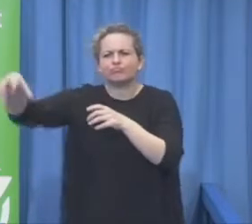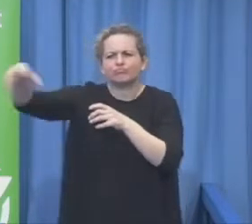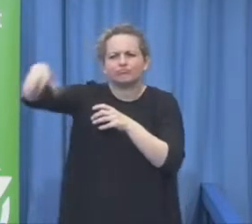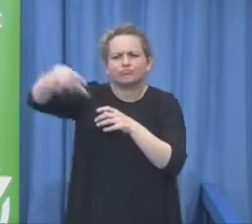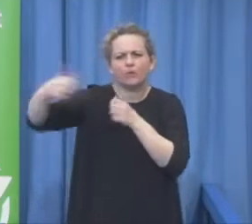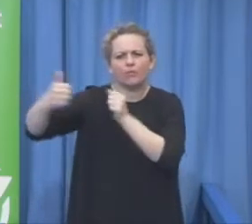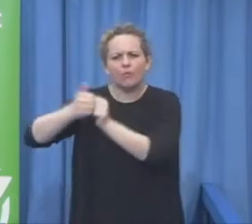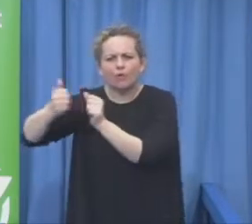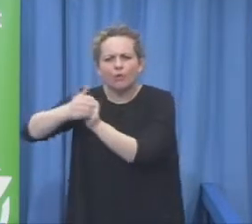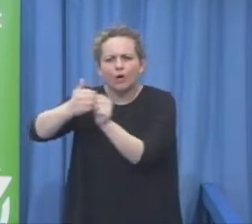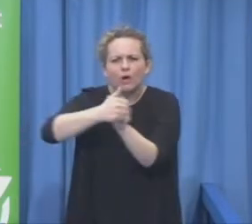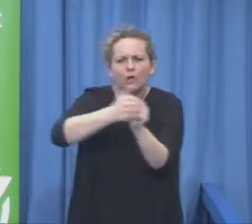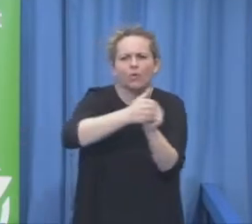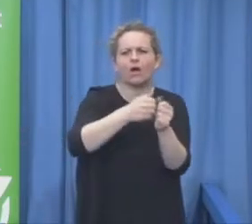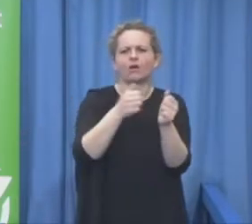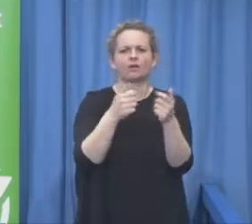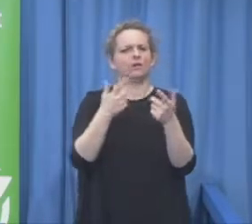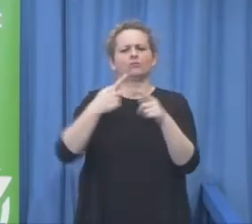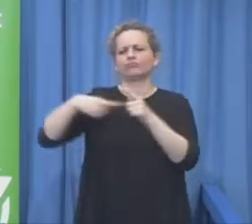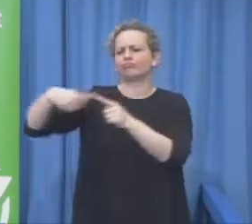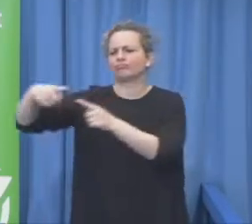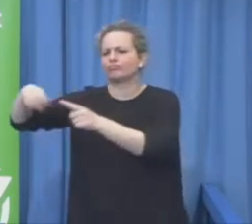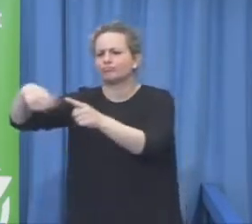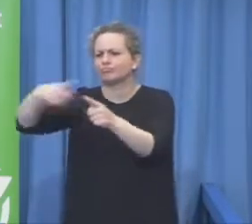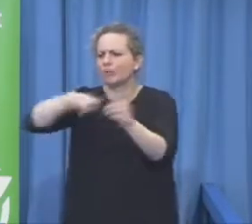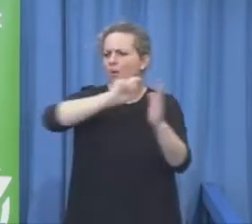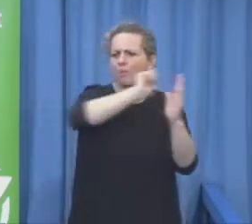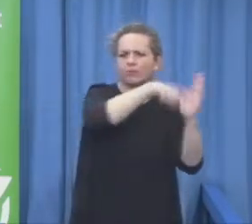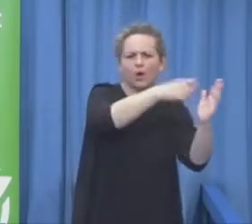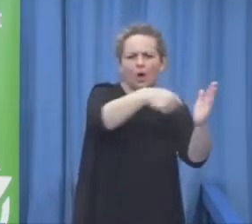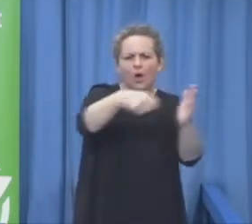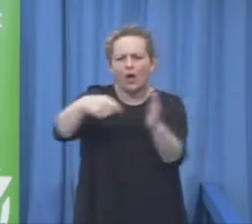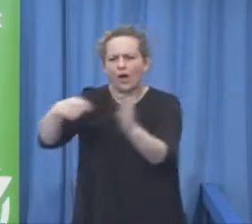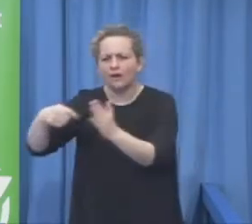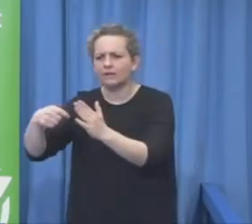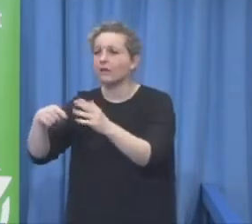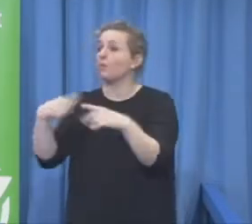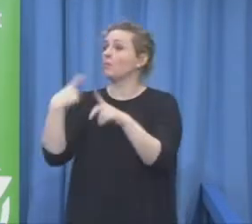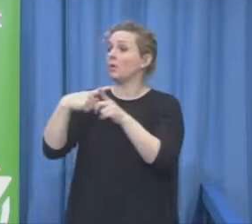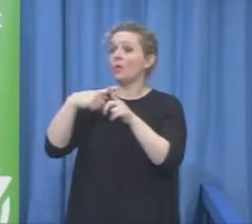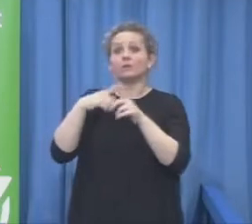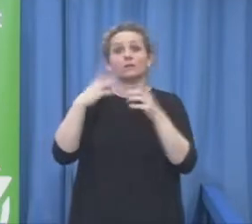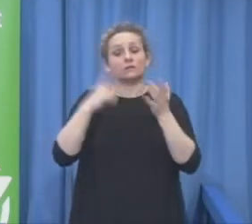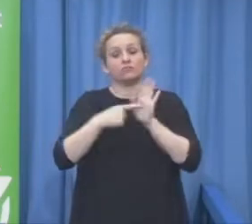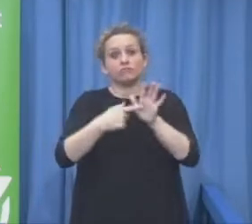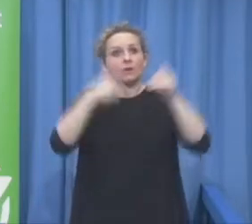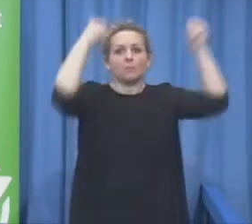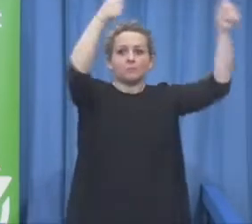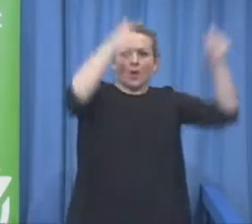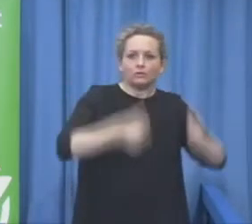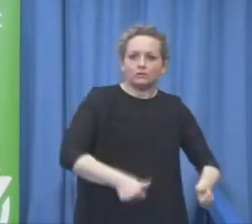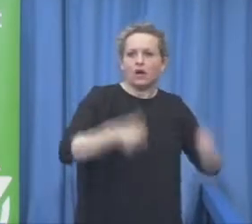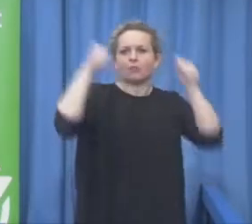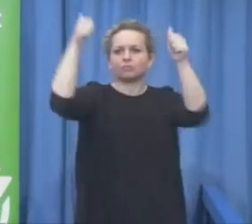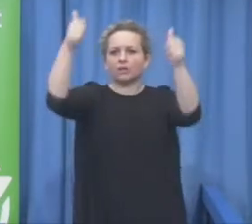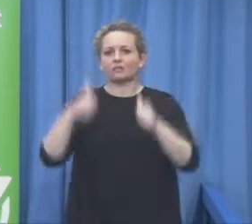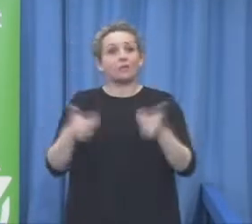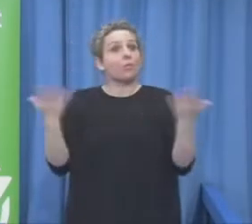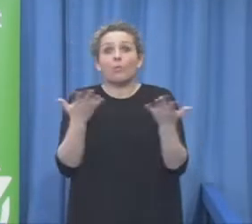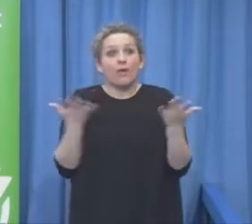they give the space to bring posters on the inner city many places